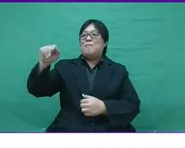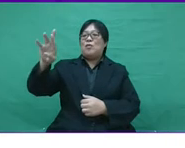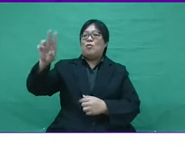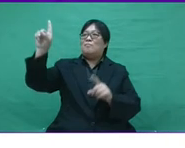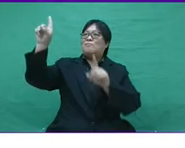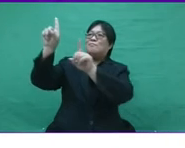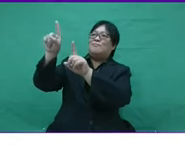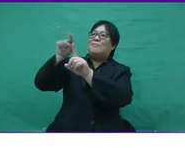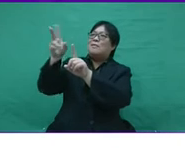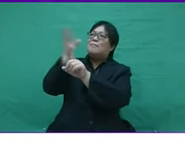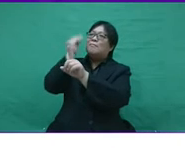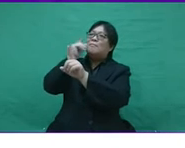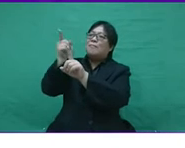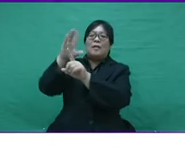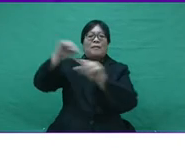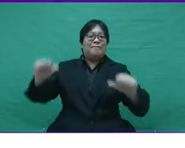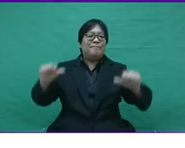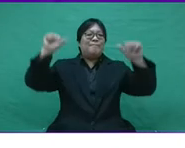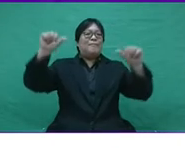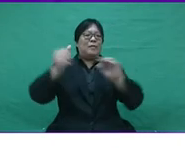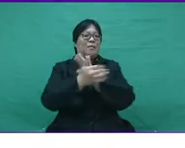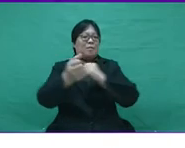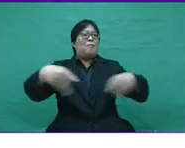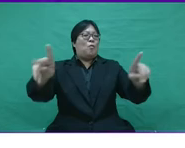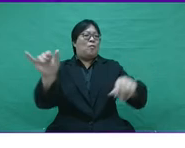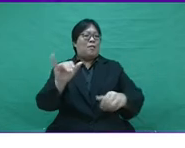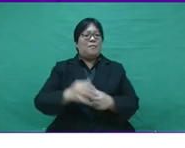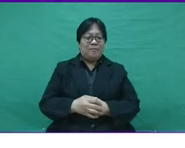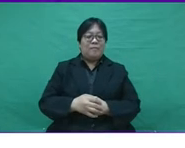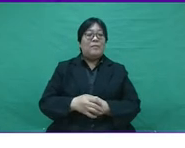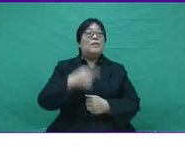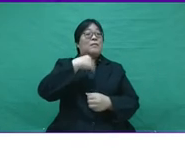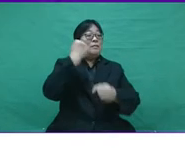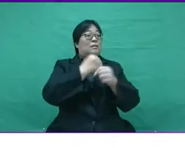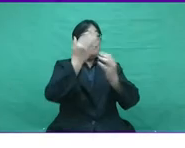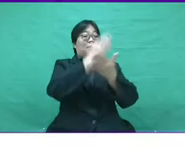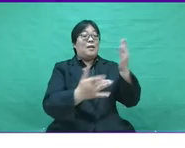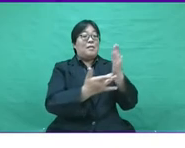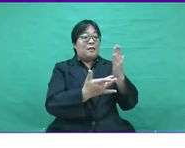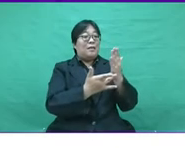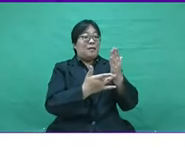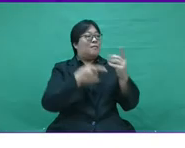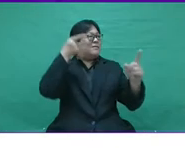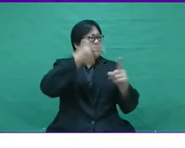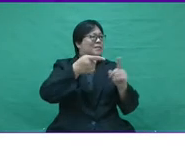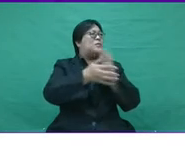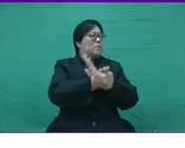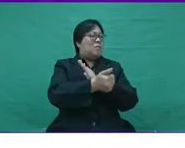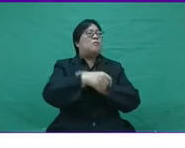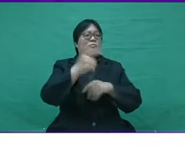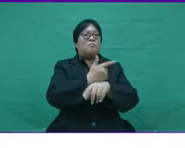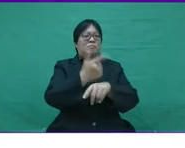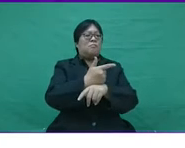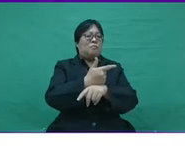they also look for mentorship, training and outskill opportunity. For those in technical